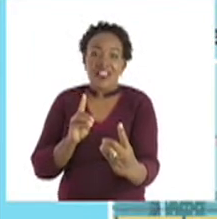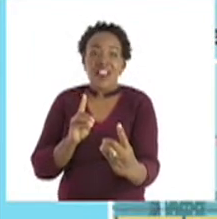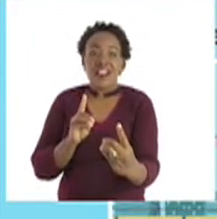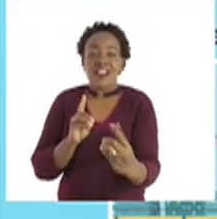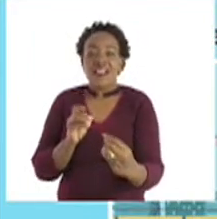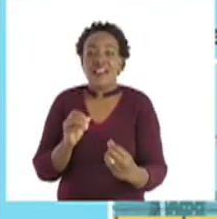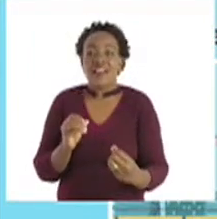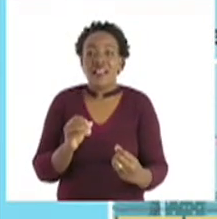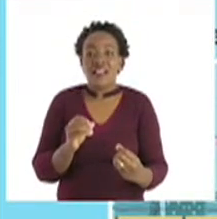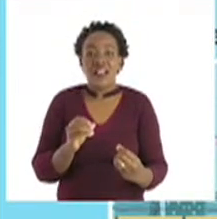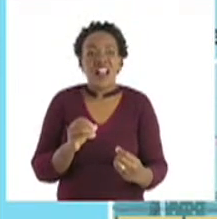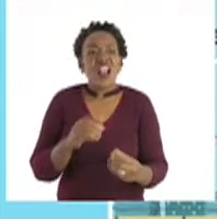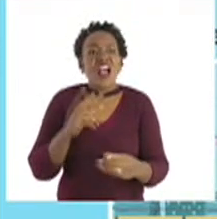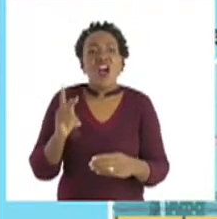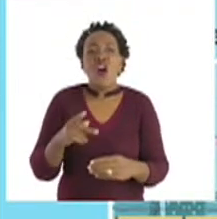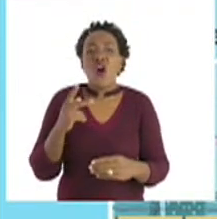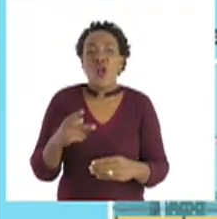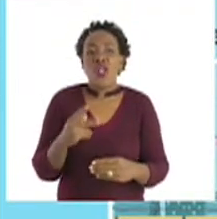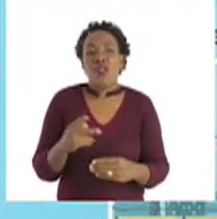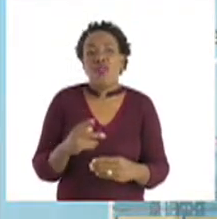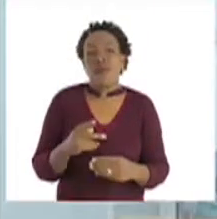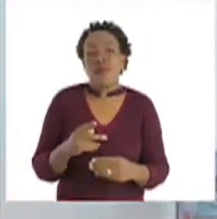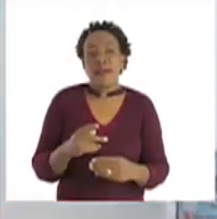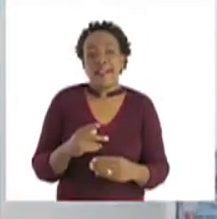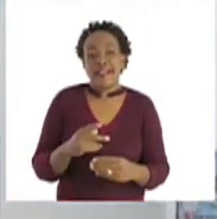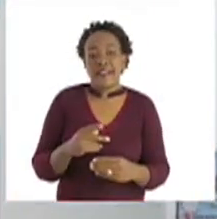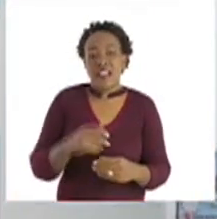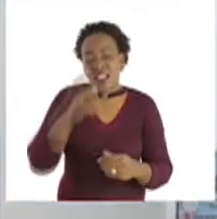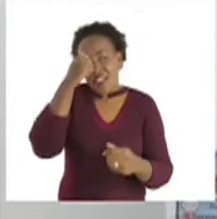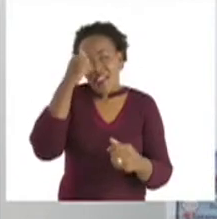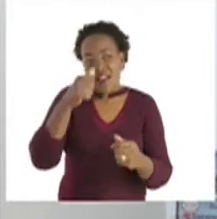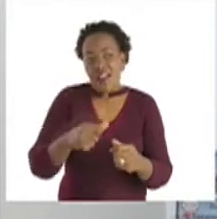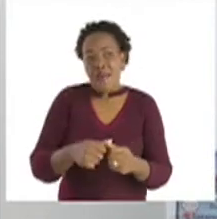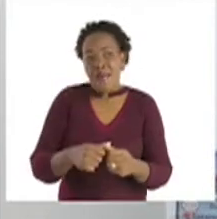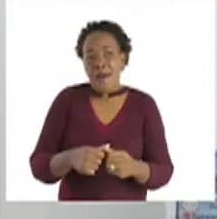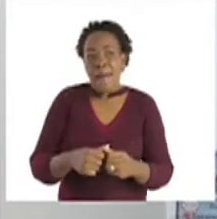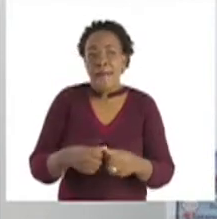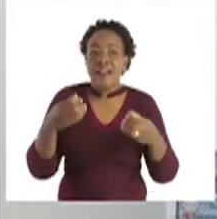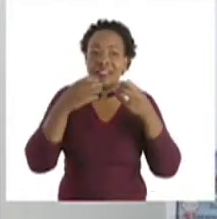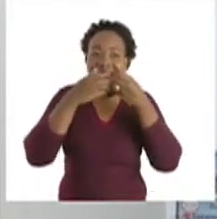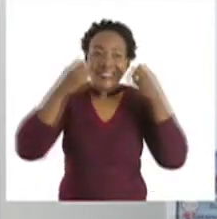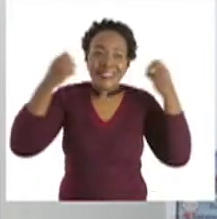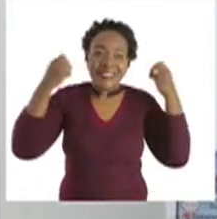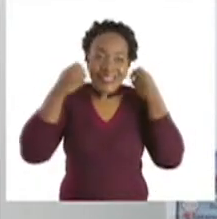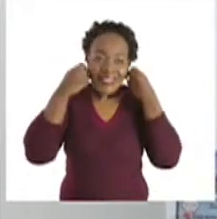And always, when we are going out, remember to wear your mask.